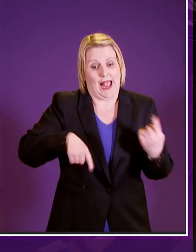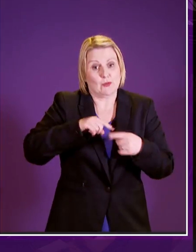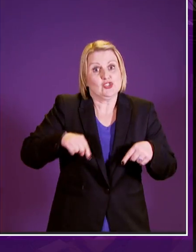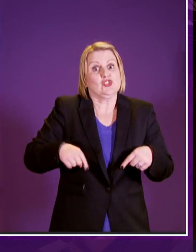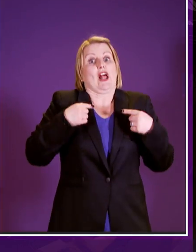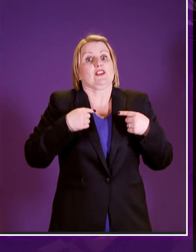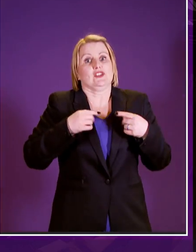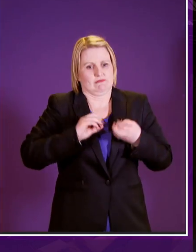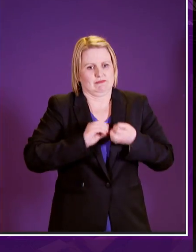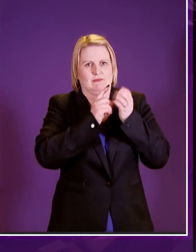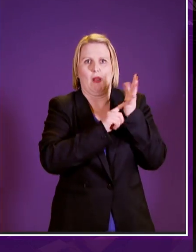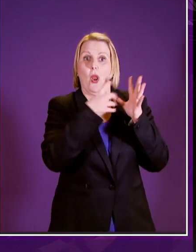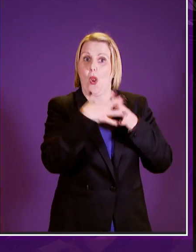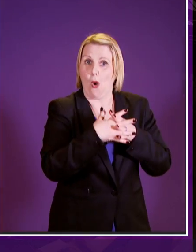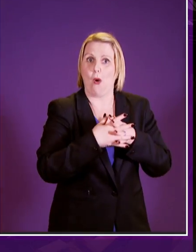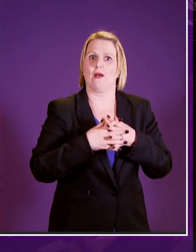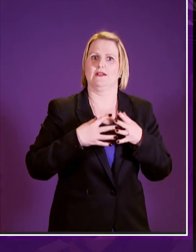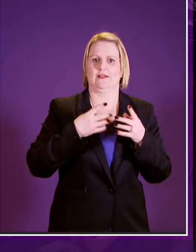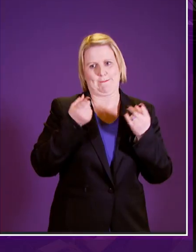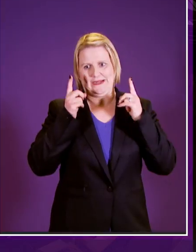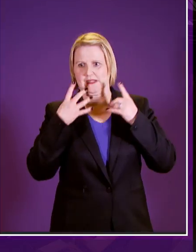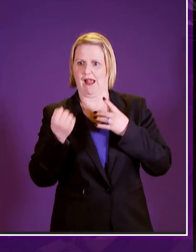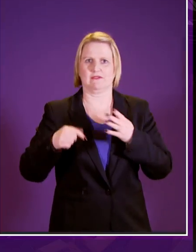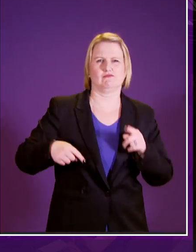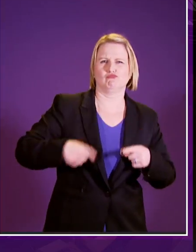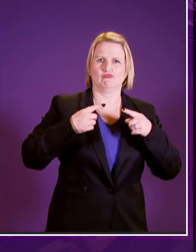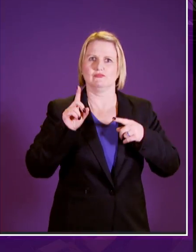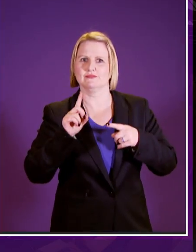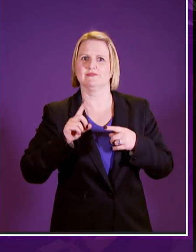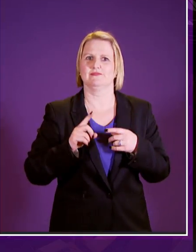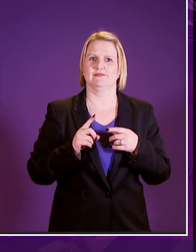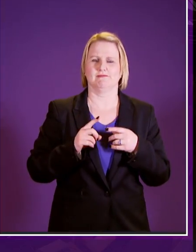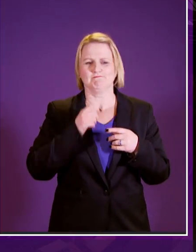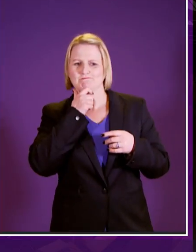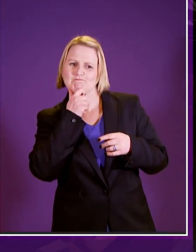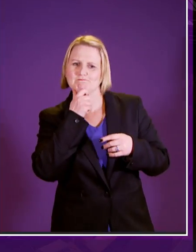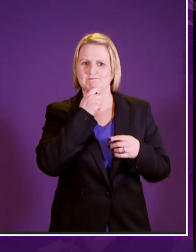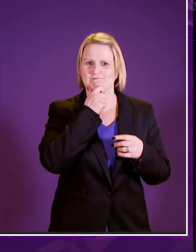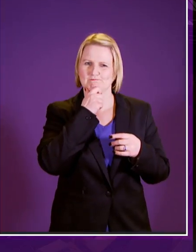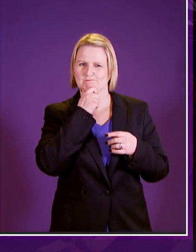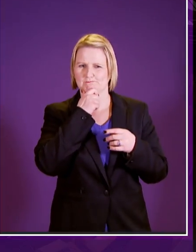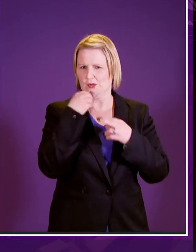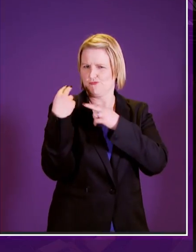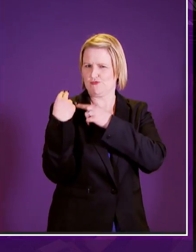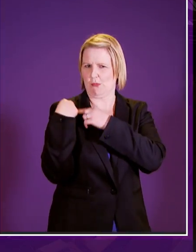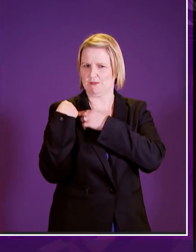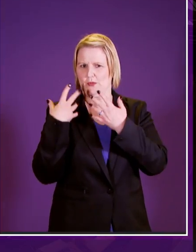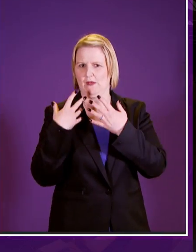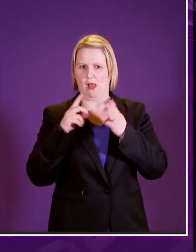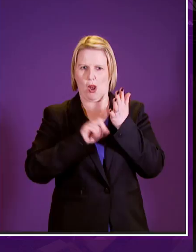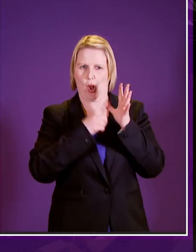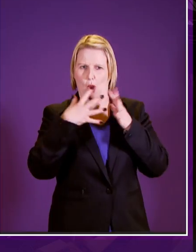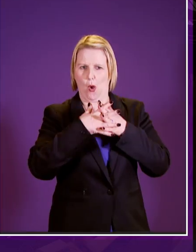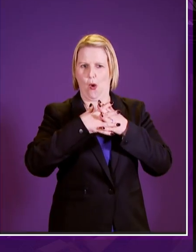as lawmakers and the challenge that ministers have as people charged with the responsibility of executing the law that this place